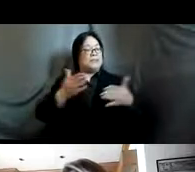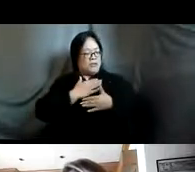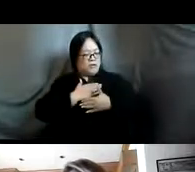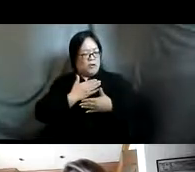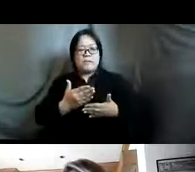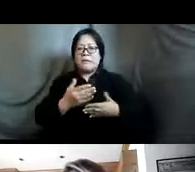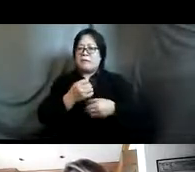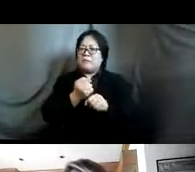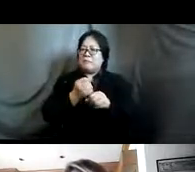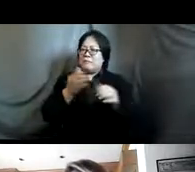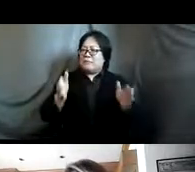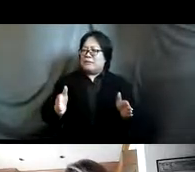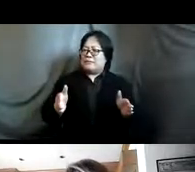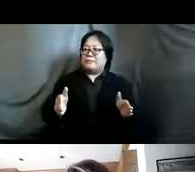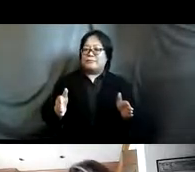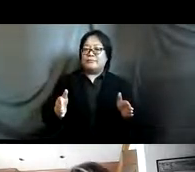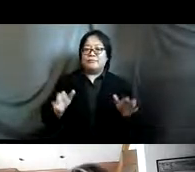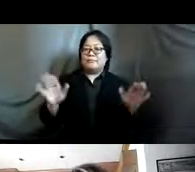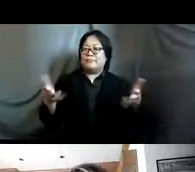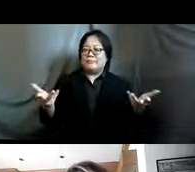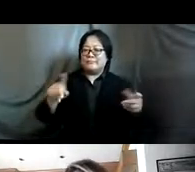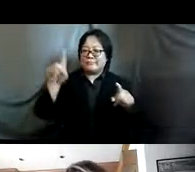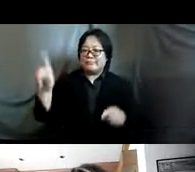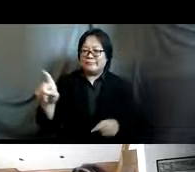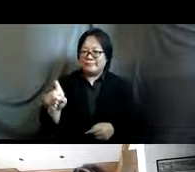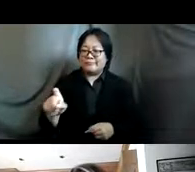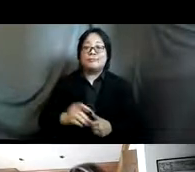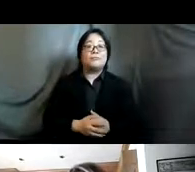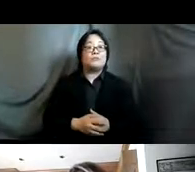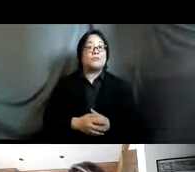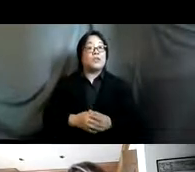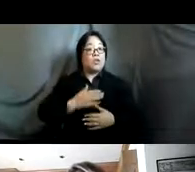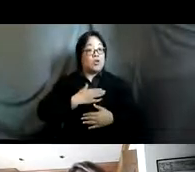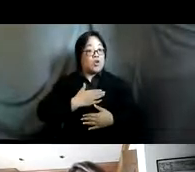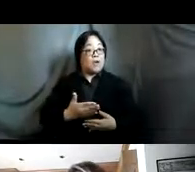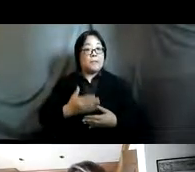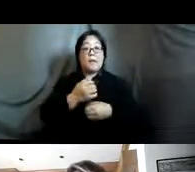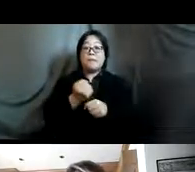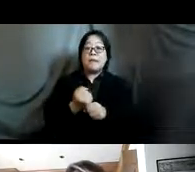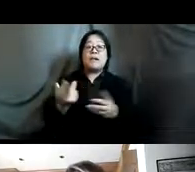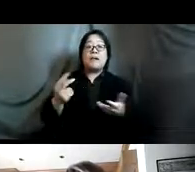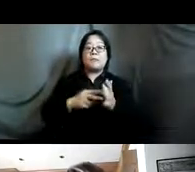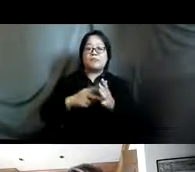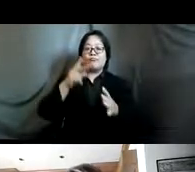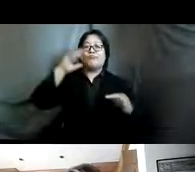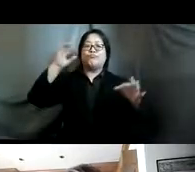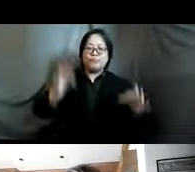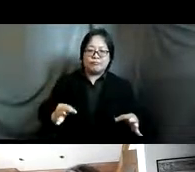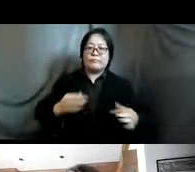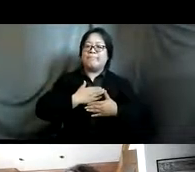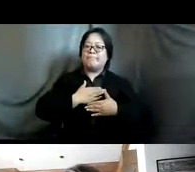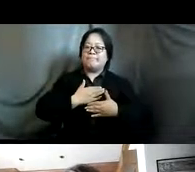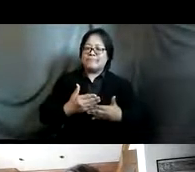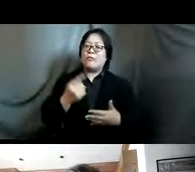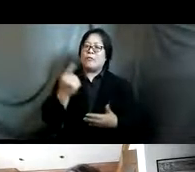will be becoming a commitment maker mean it means that commitment makers will be making ball and transformative commitments to one or